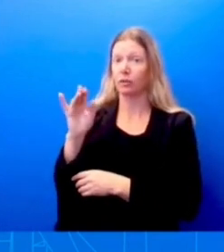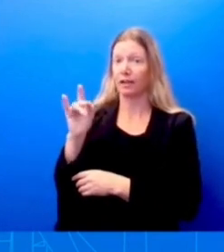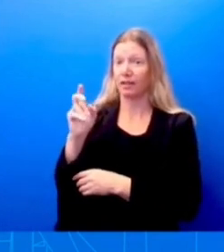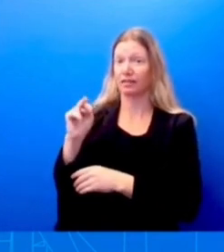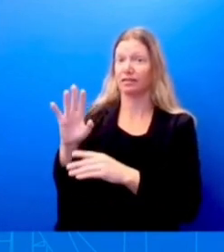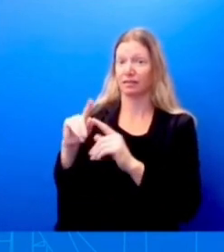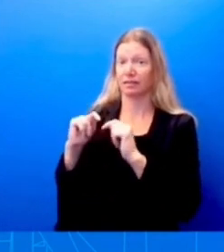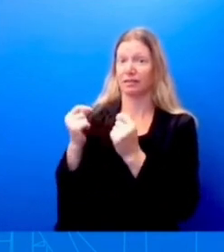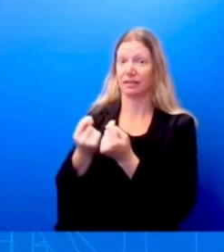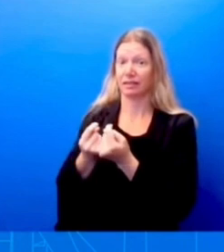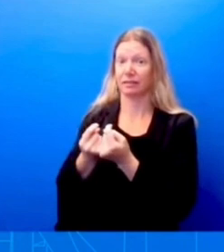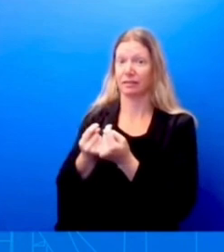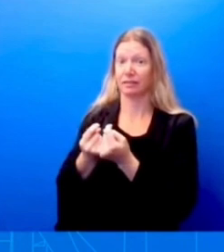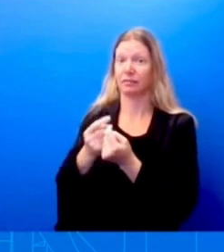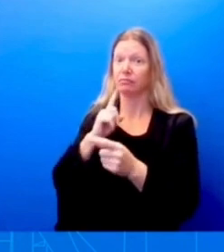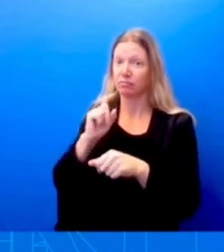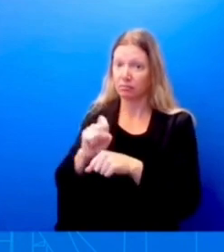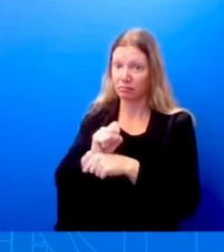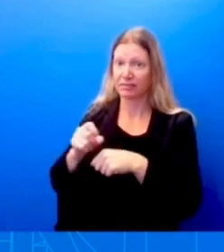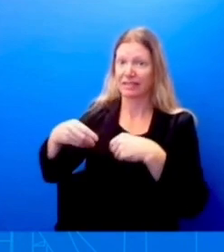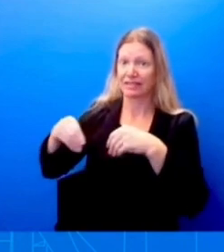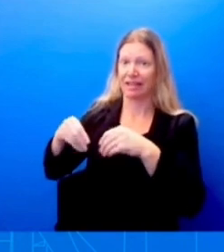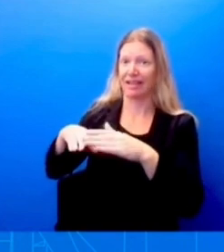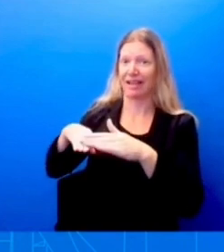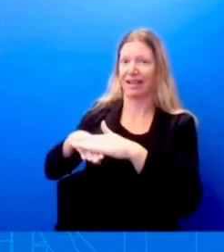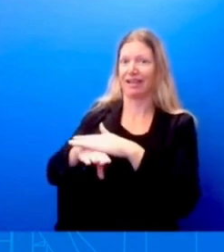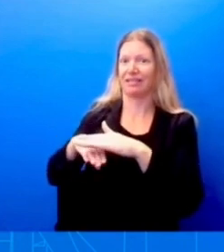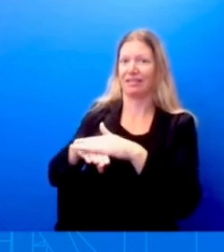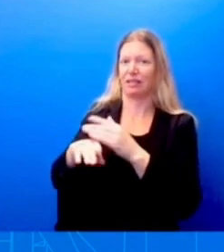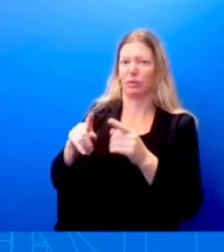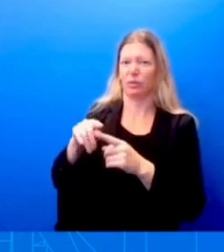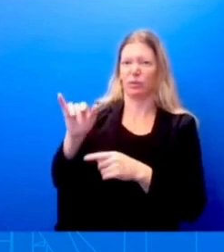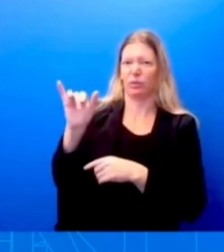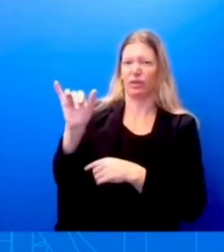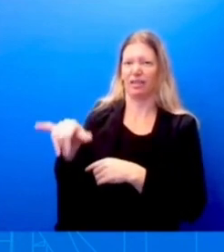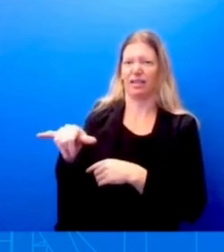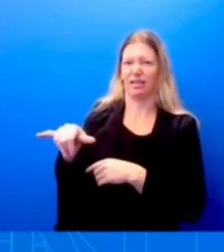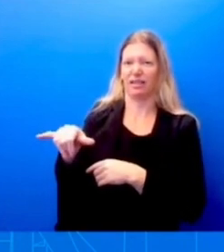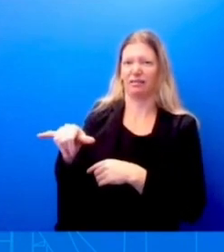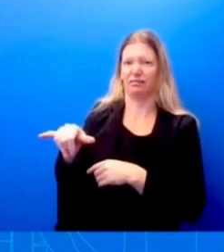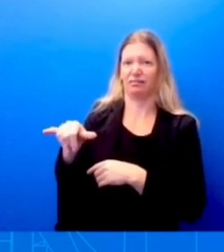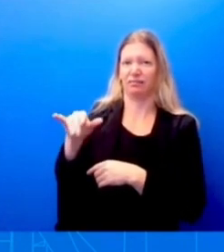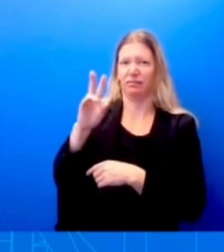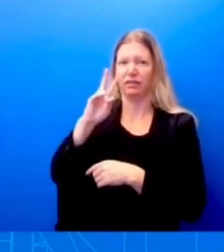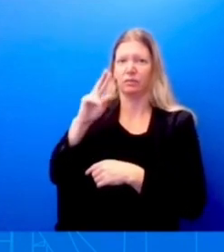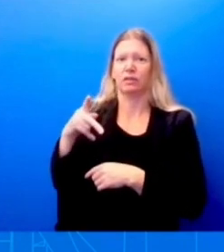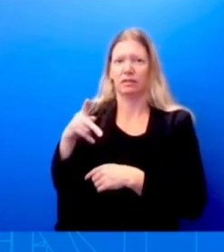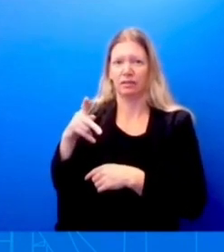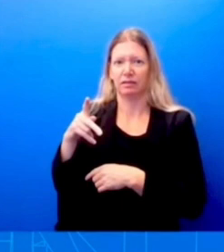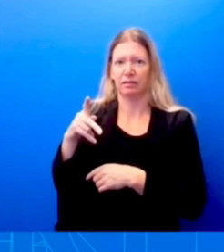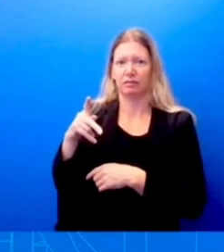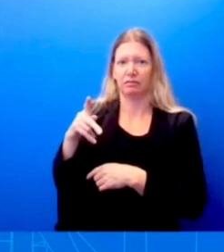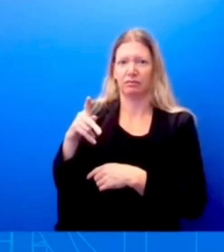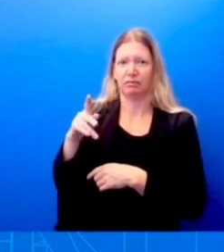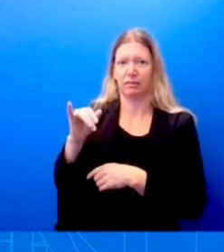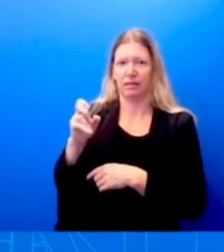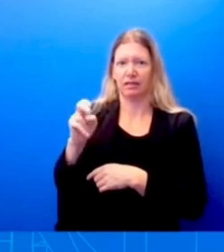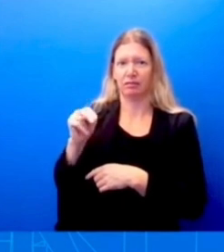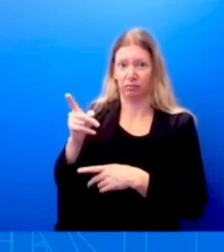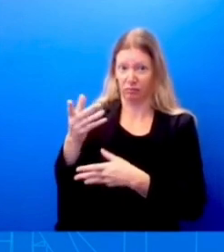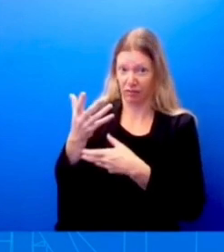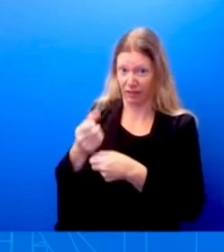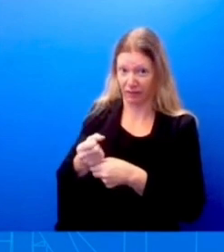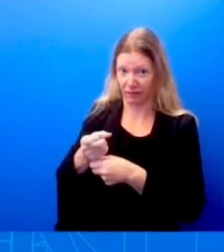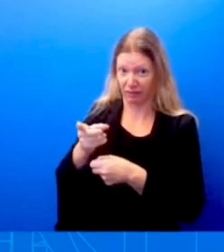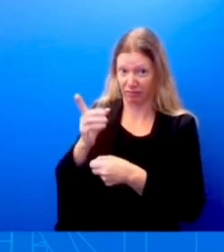then Vice President Biden. Are you confident that he has stopped doing that? That is a question for Hunter